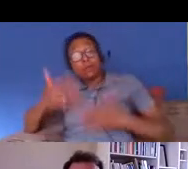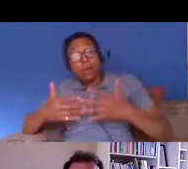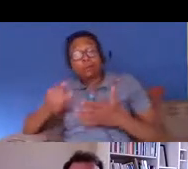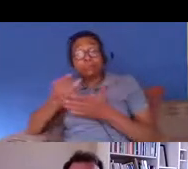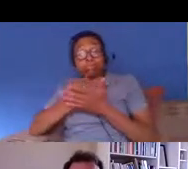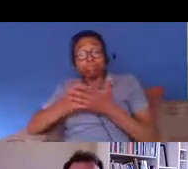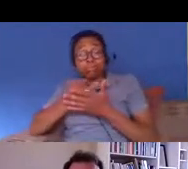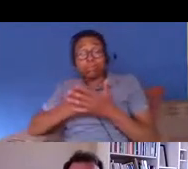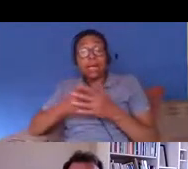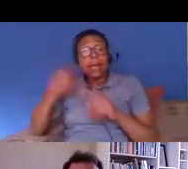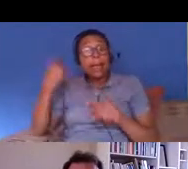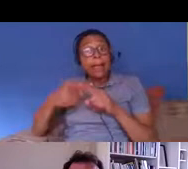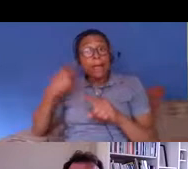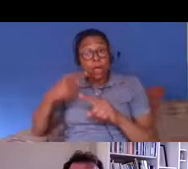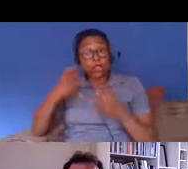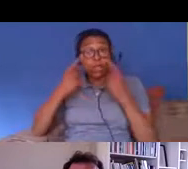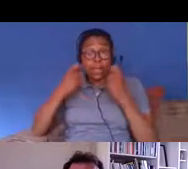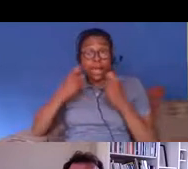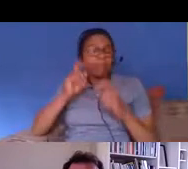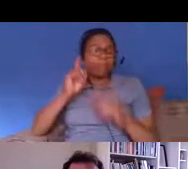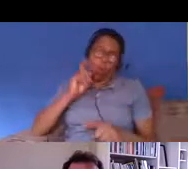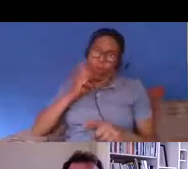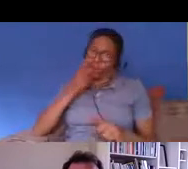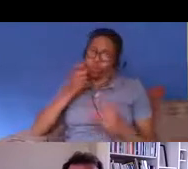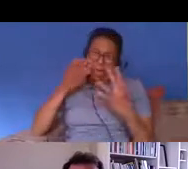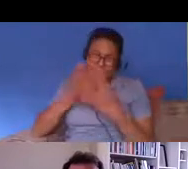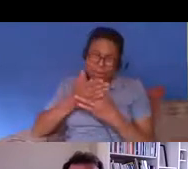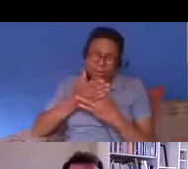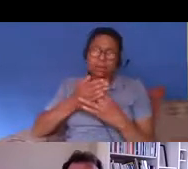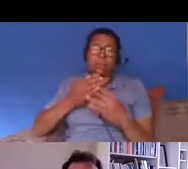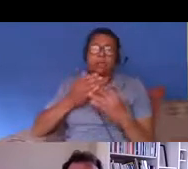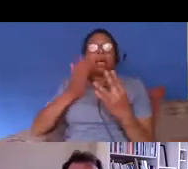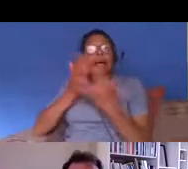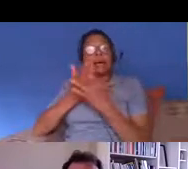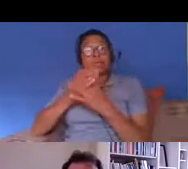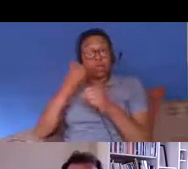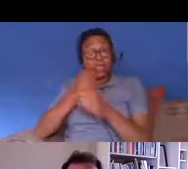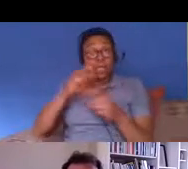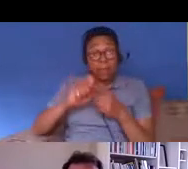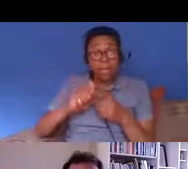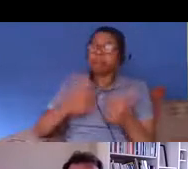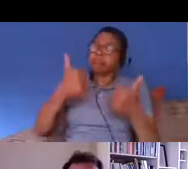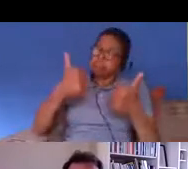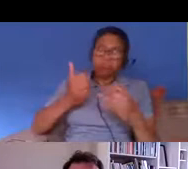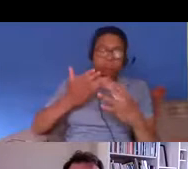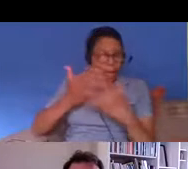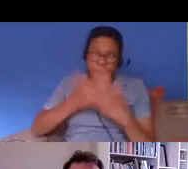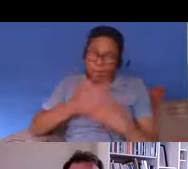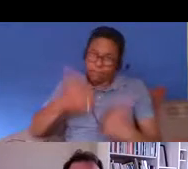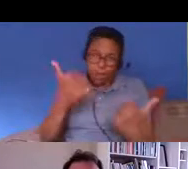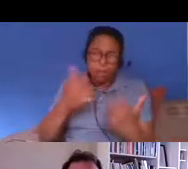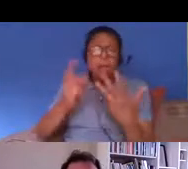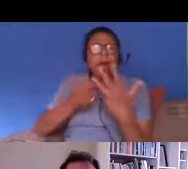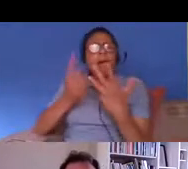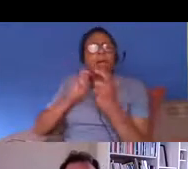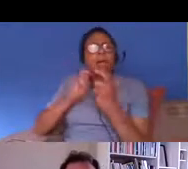healthcare is always available and access to a gp is always available other kinds of treatments aren't and